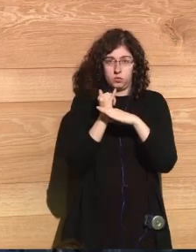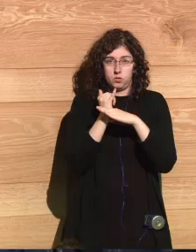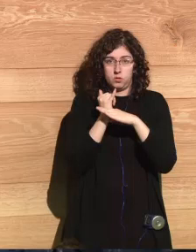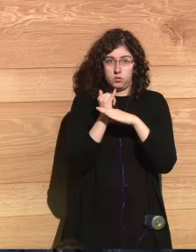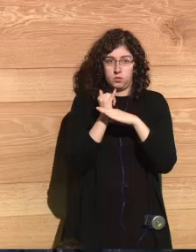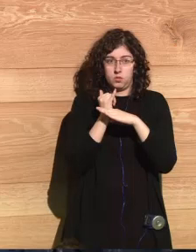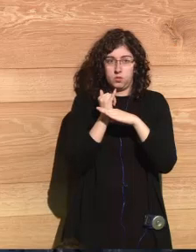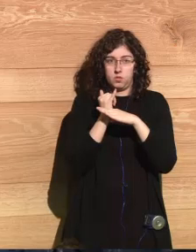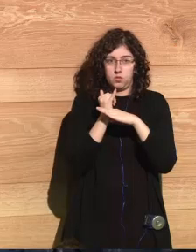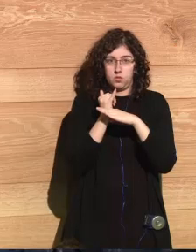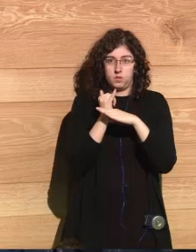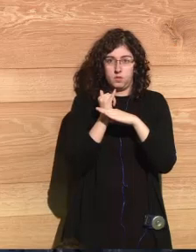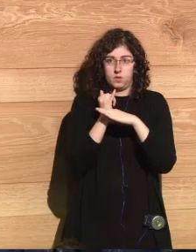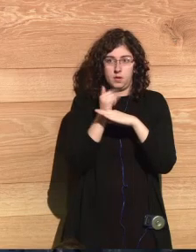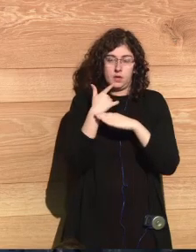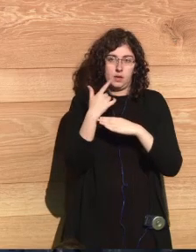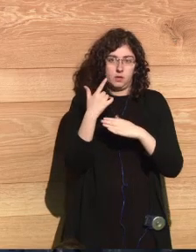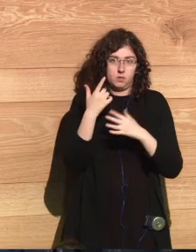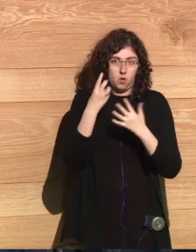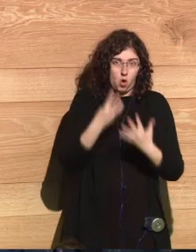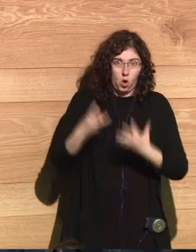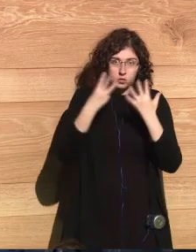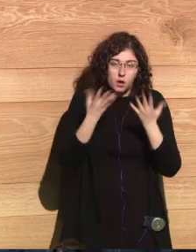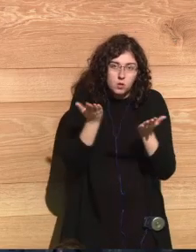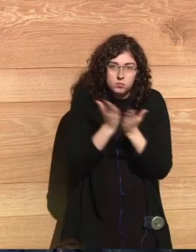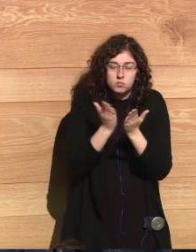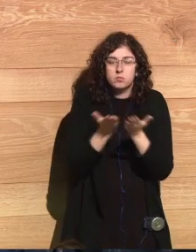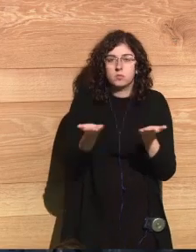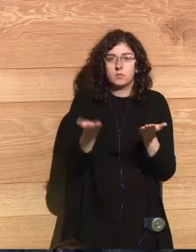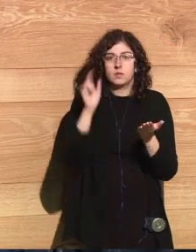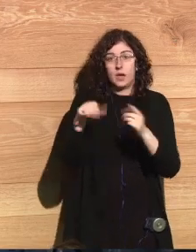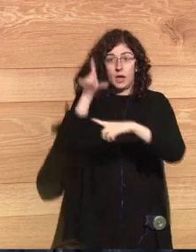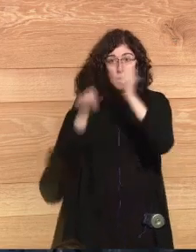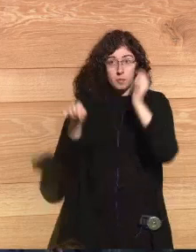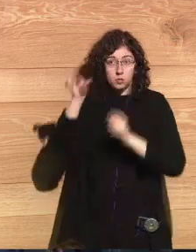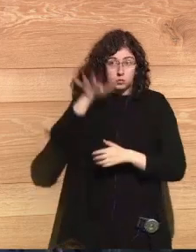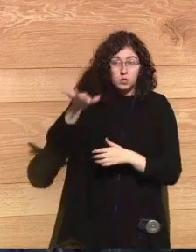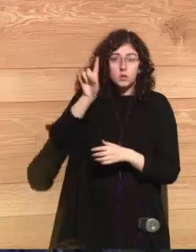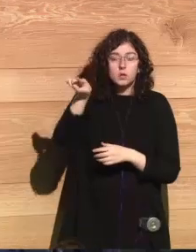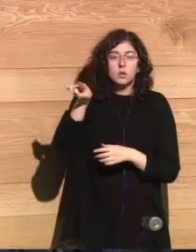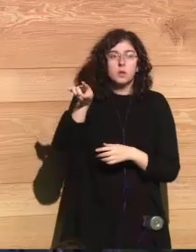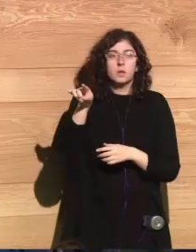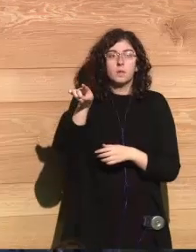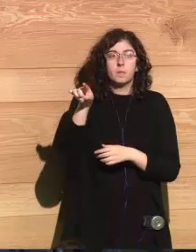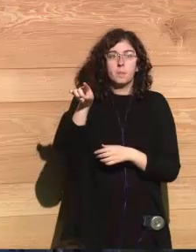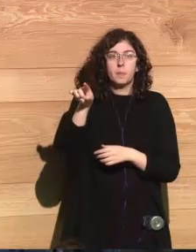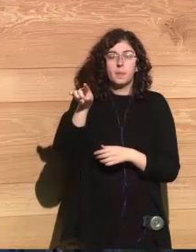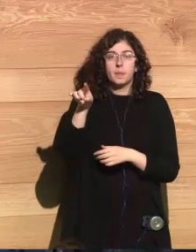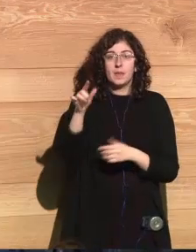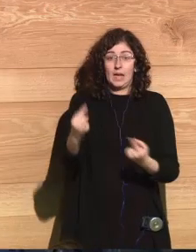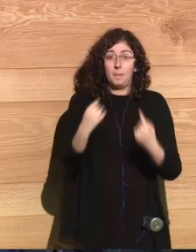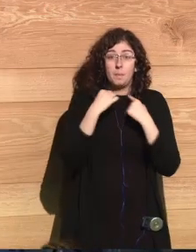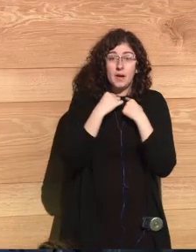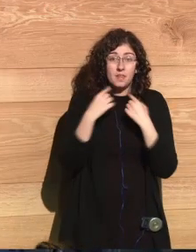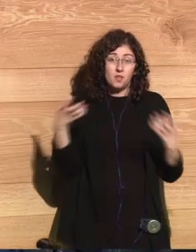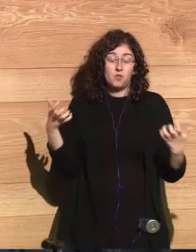Japan was fighting with the United States and losing badly. And in